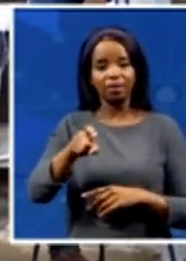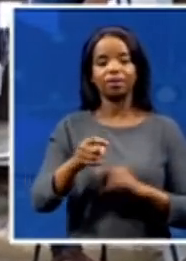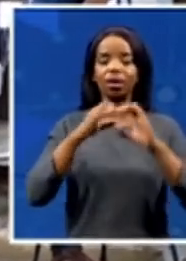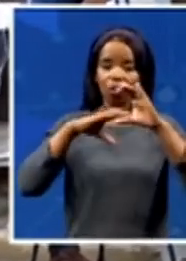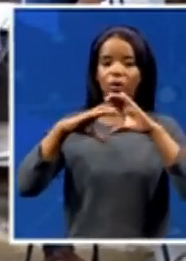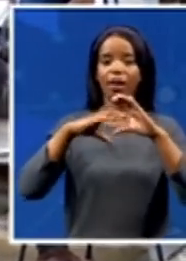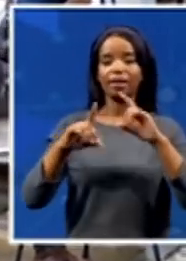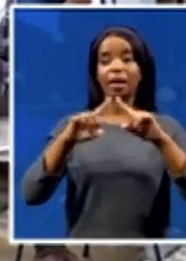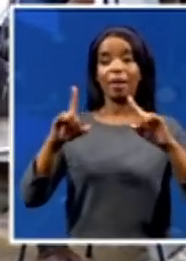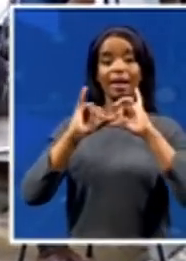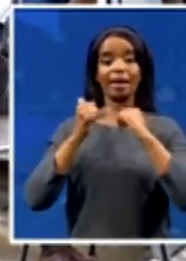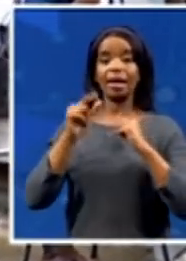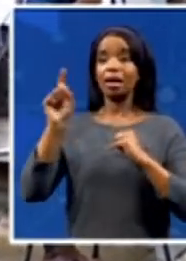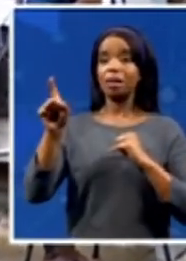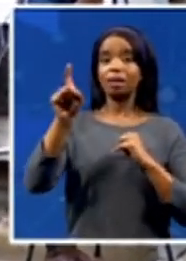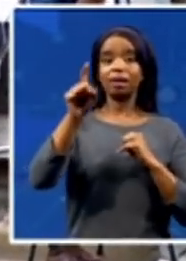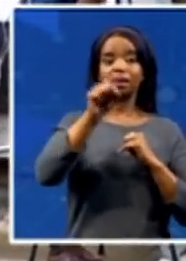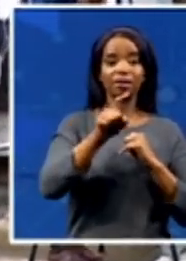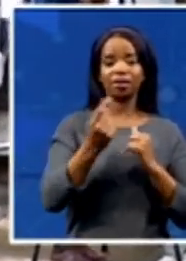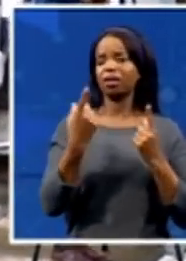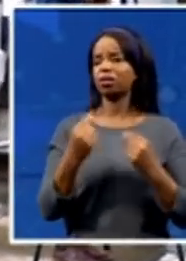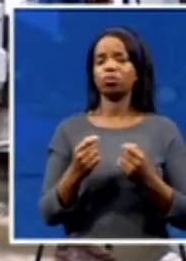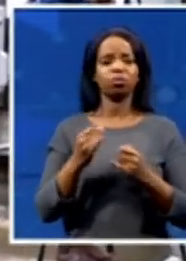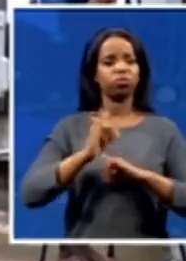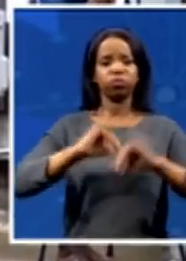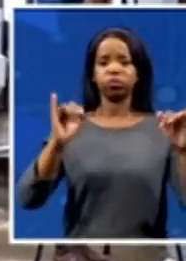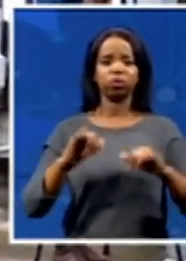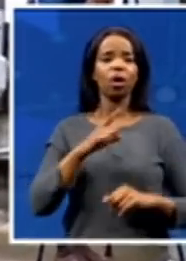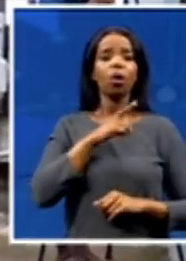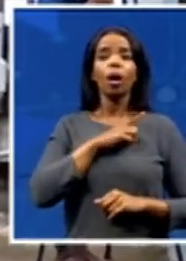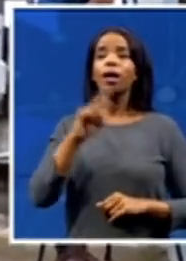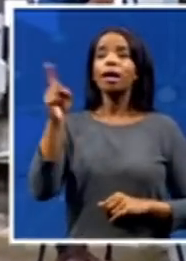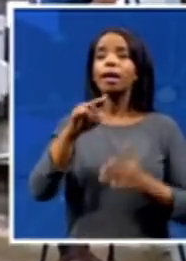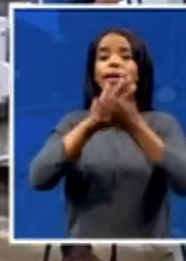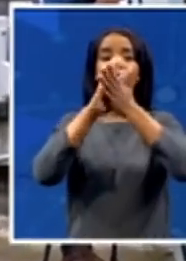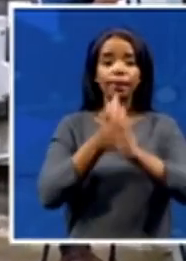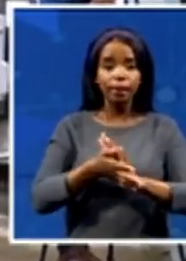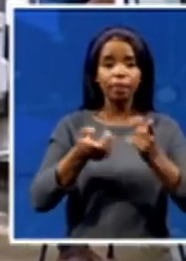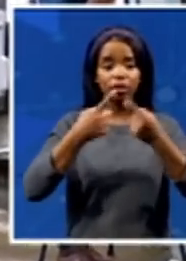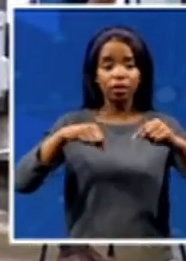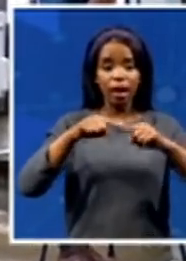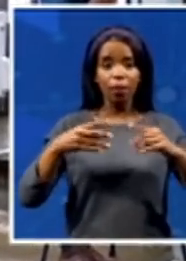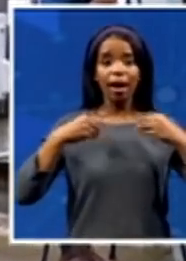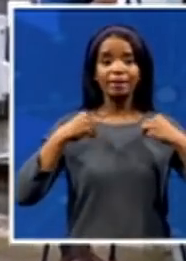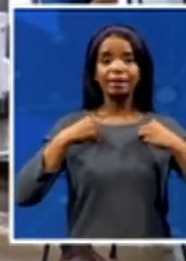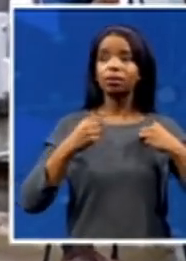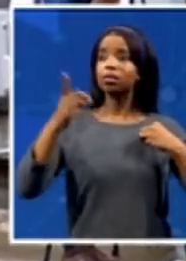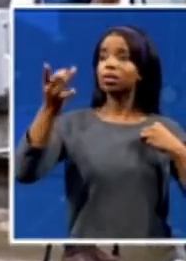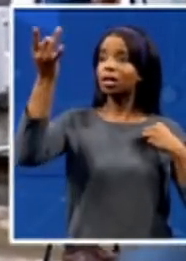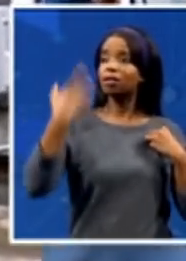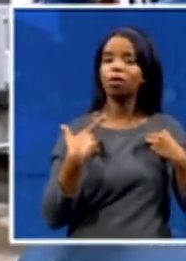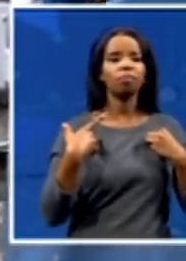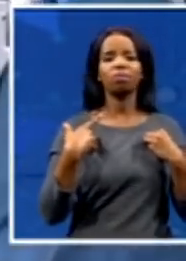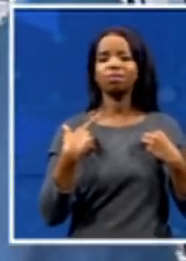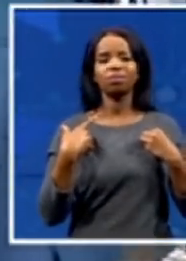damage our assets, they do not report that. We only get a response from the community after they've damaged it. All what we are expecting